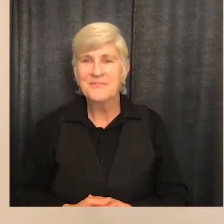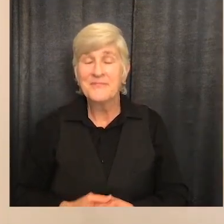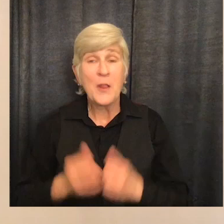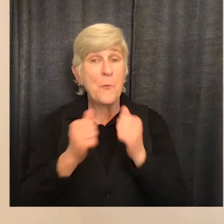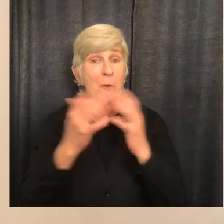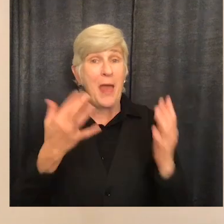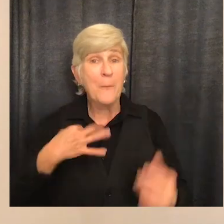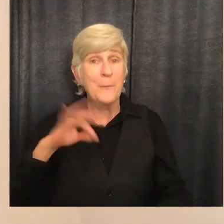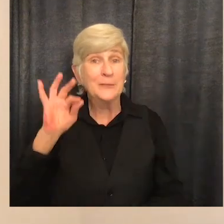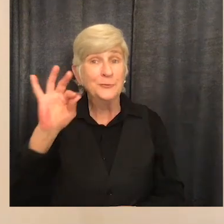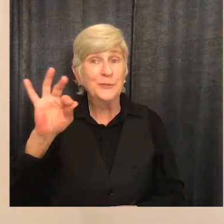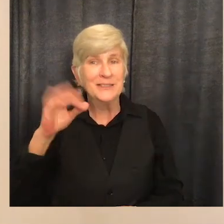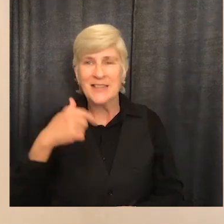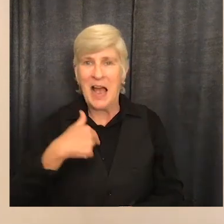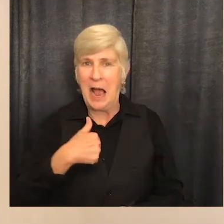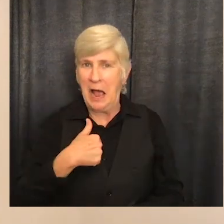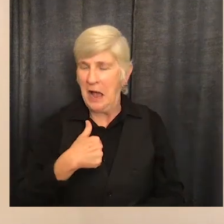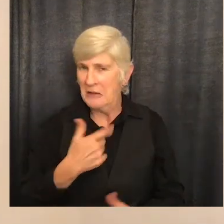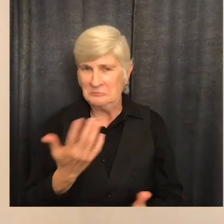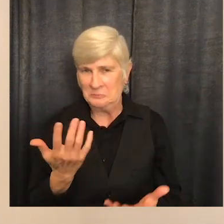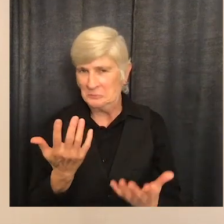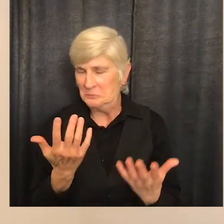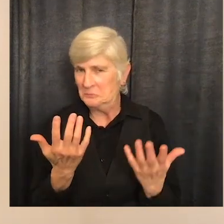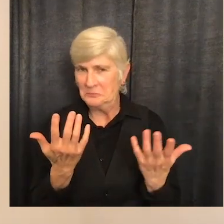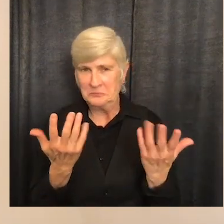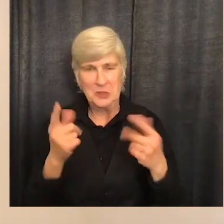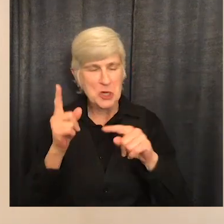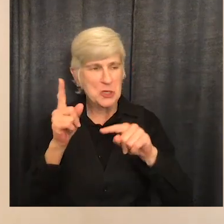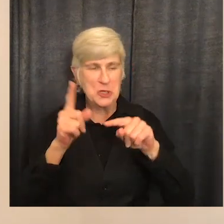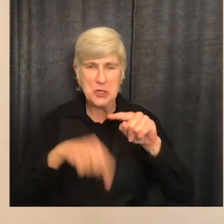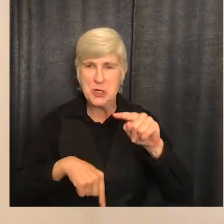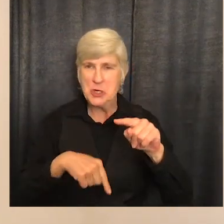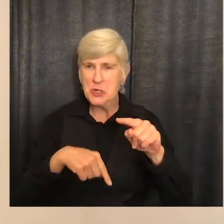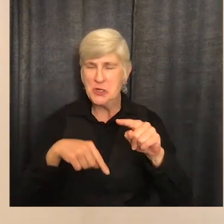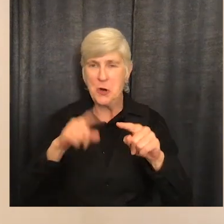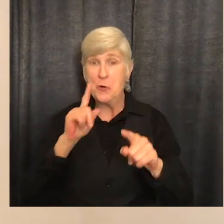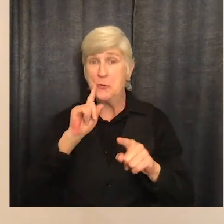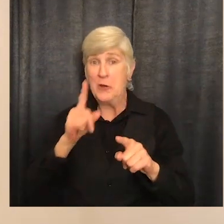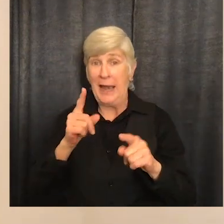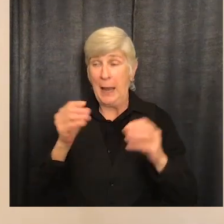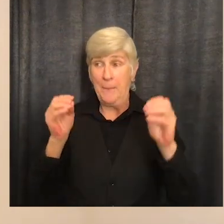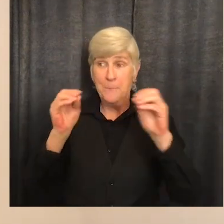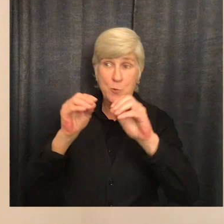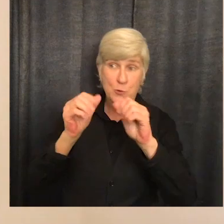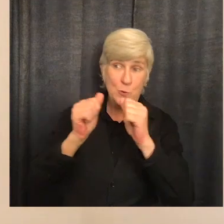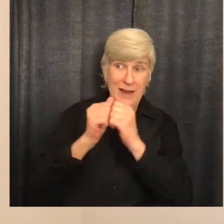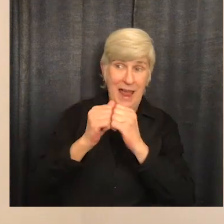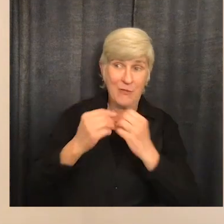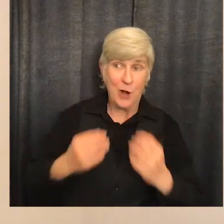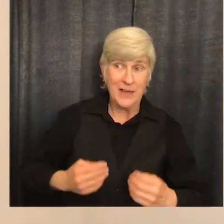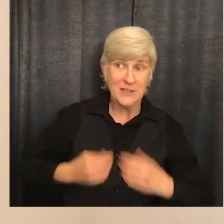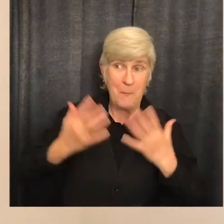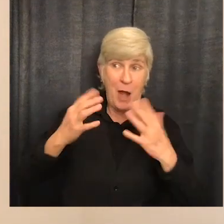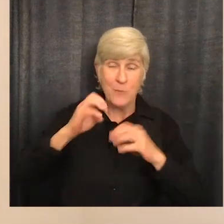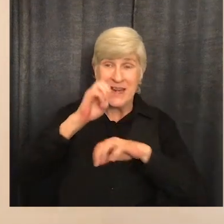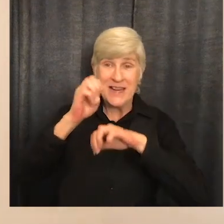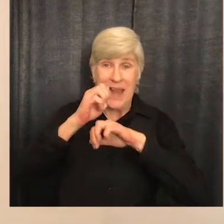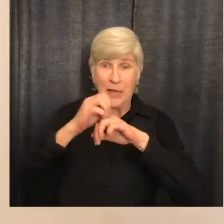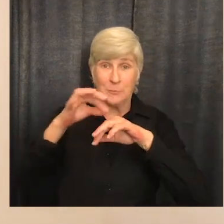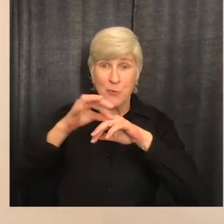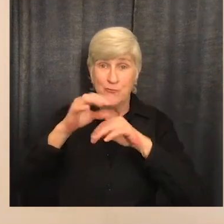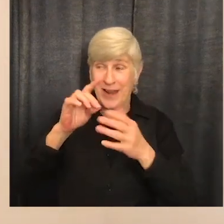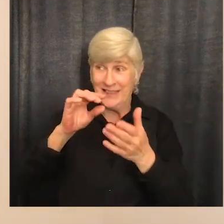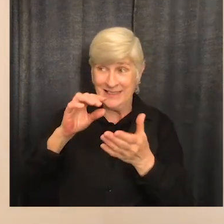Without Pinterest, I wouldn't have been able to really put together an inspired engagement ring design